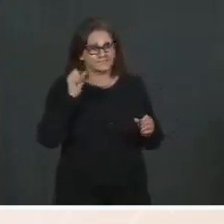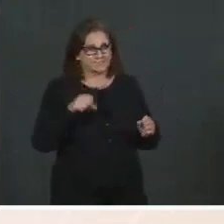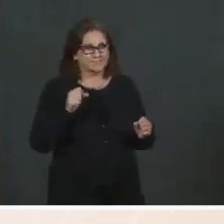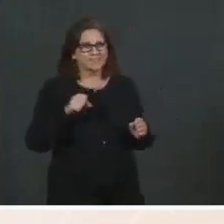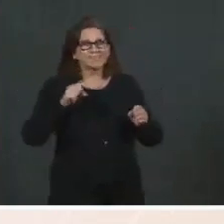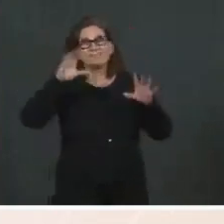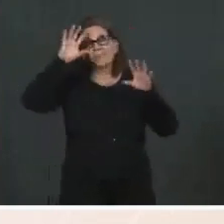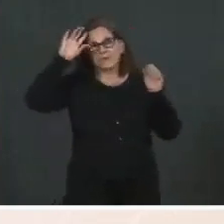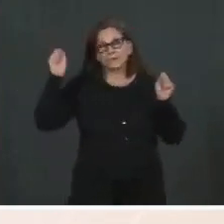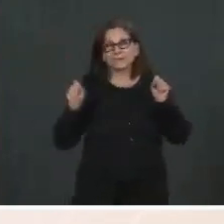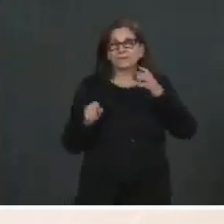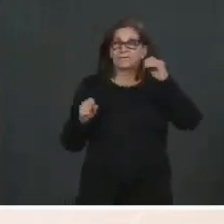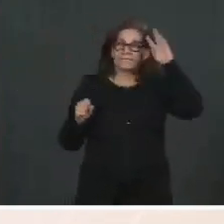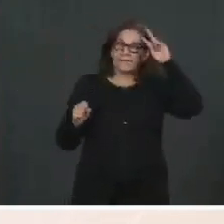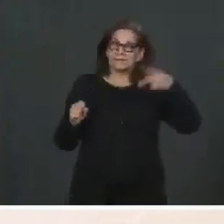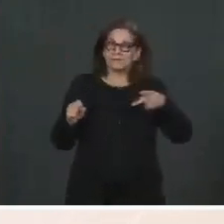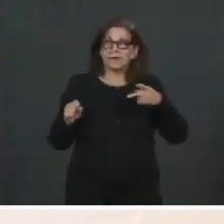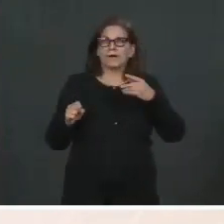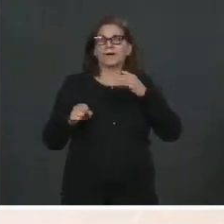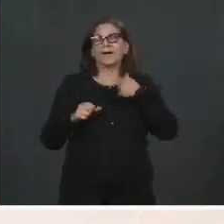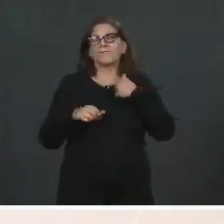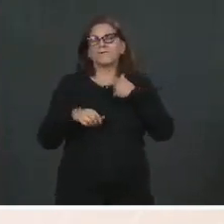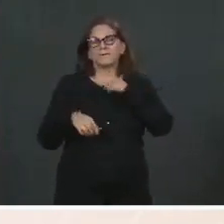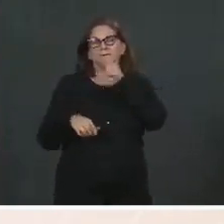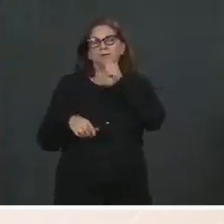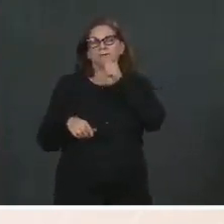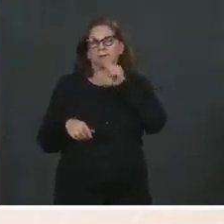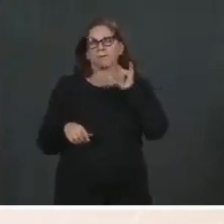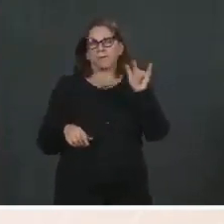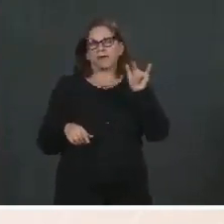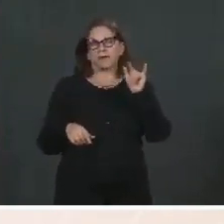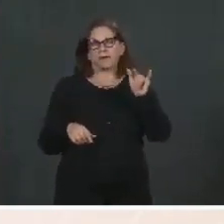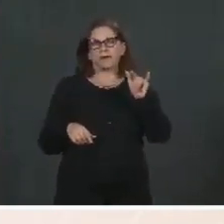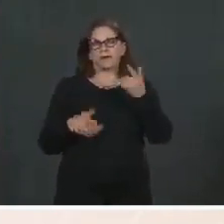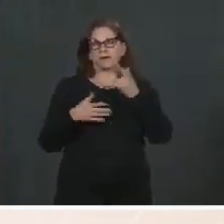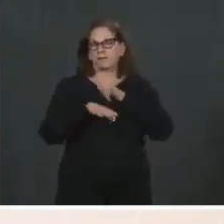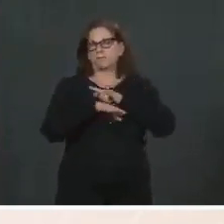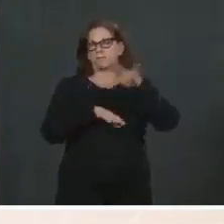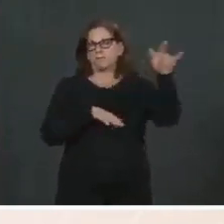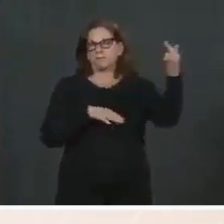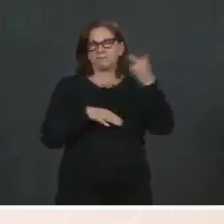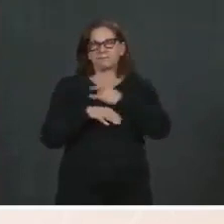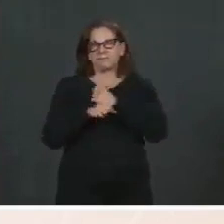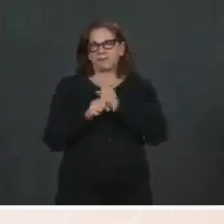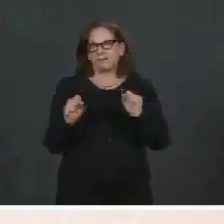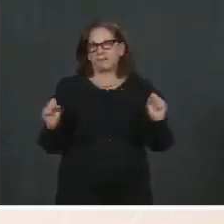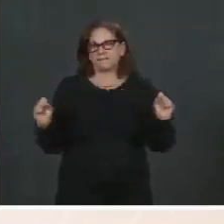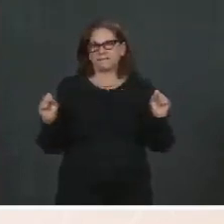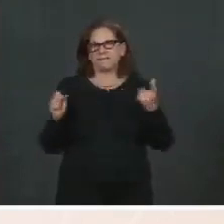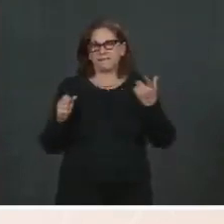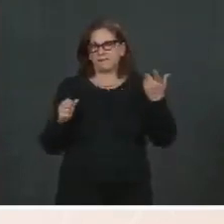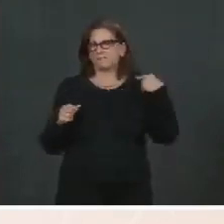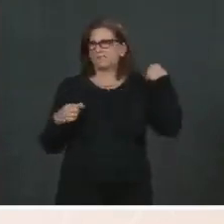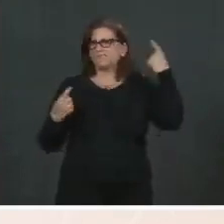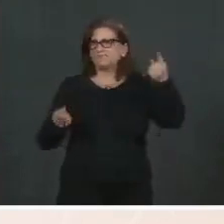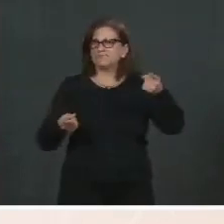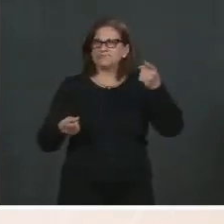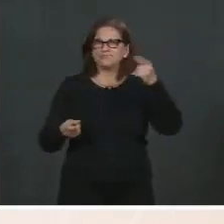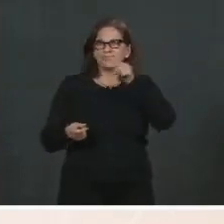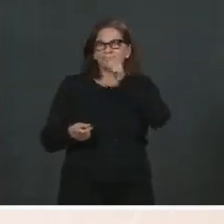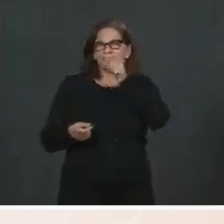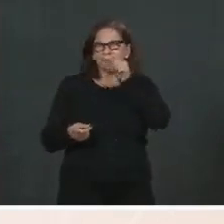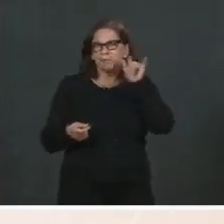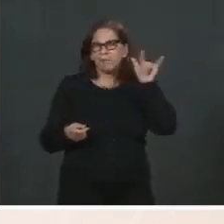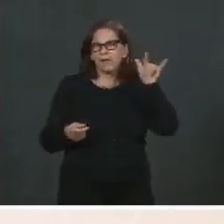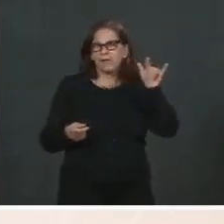private plane. That is the purview of every President and Vice President throughout American history. That is, of course, different than